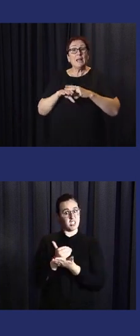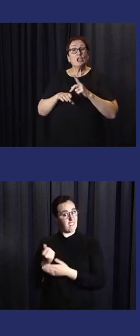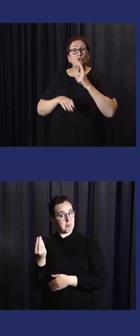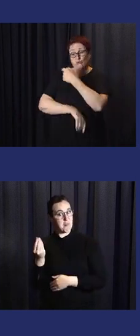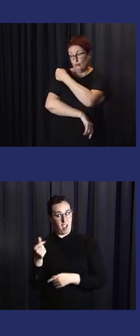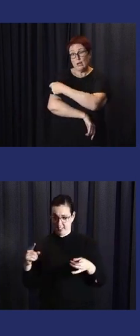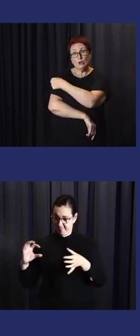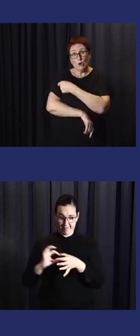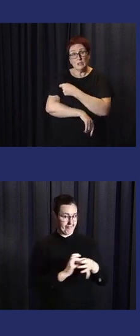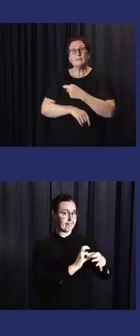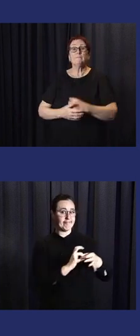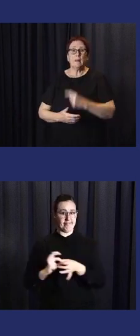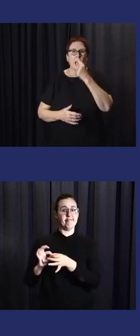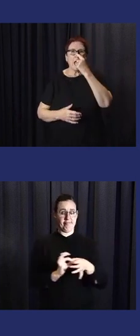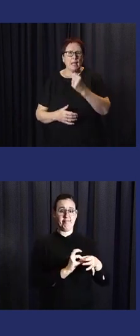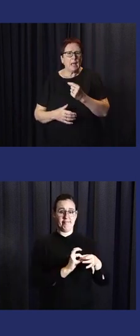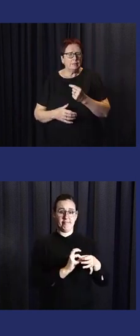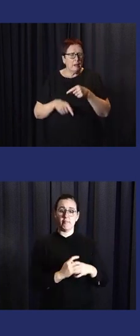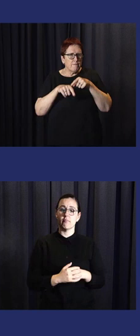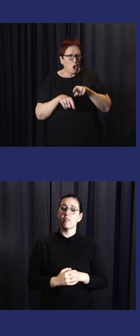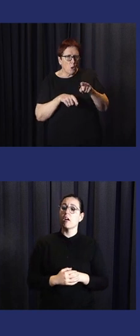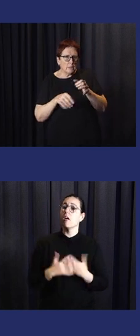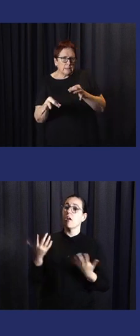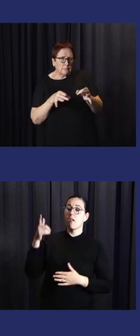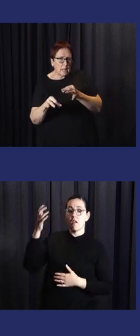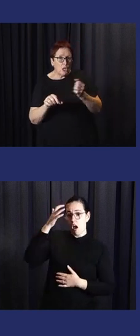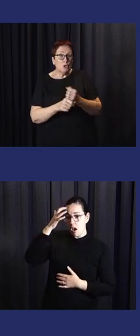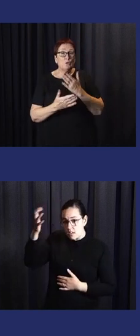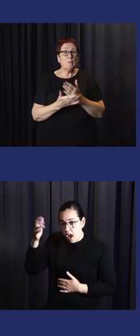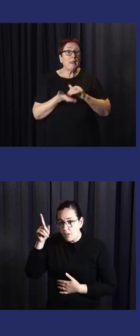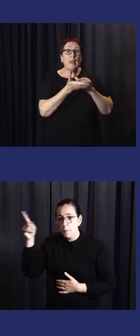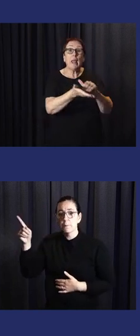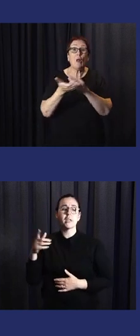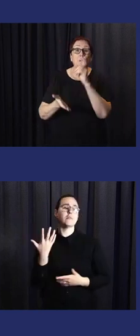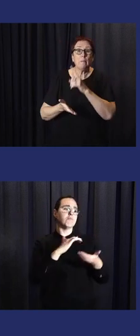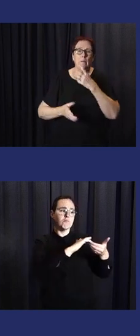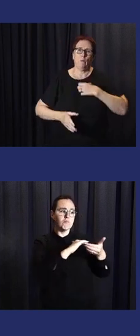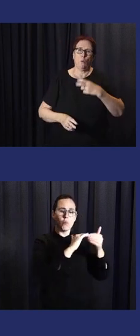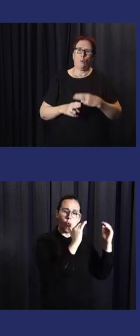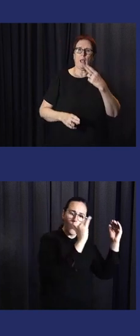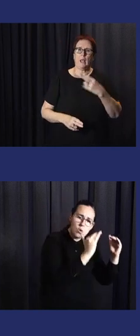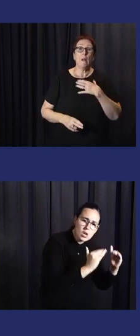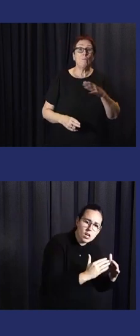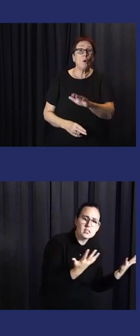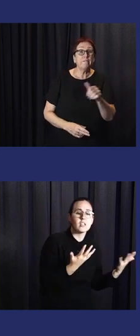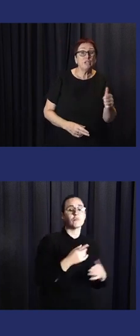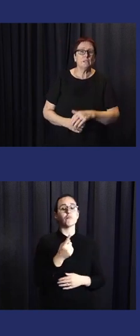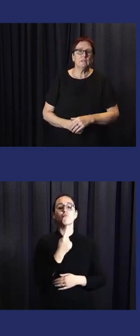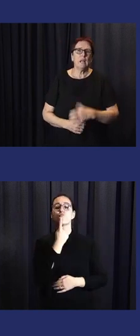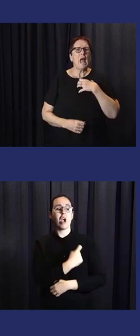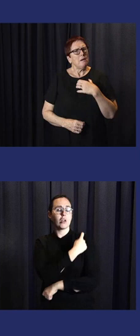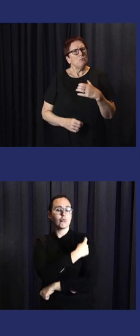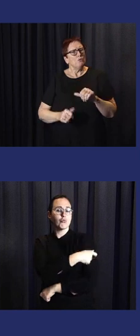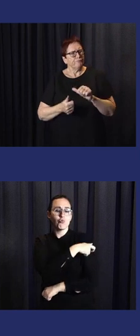Together with local experts, governments and partners, National Red Cross and Red Crescent societies are using anticipatory